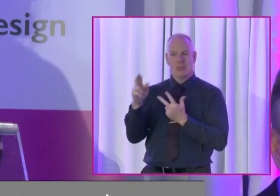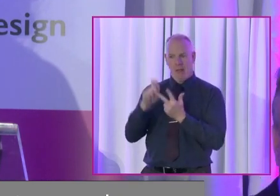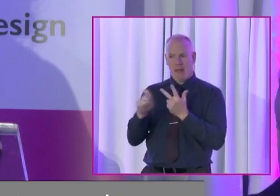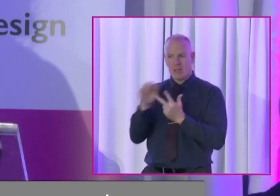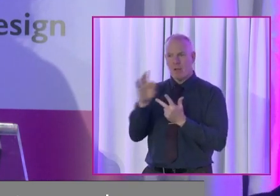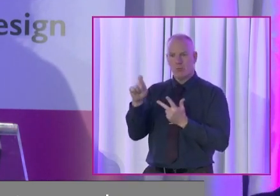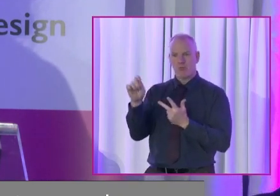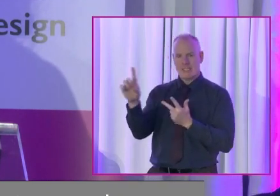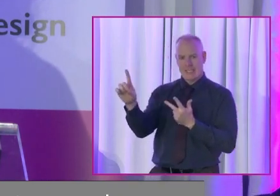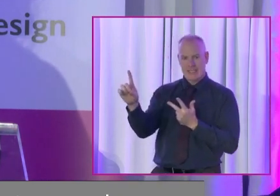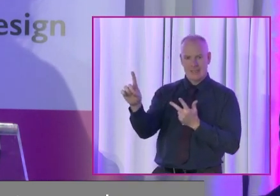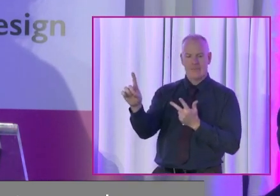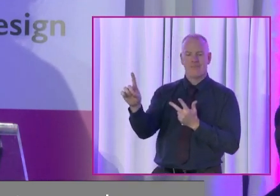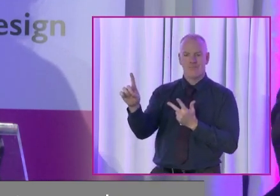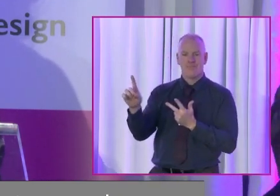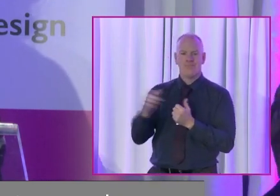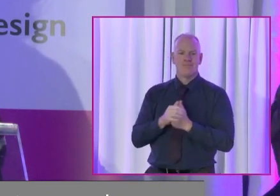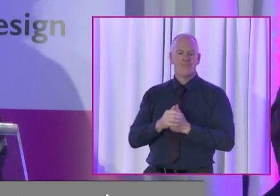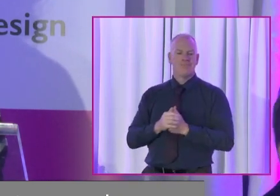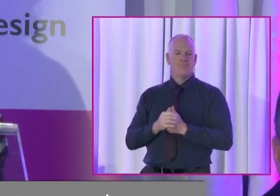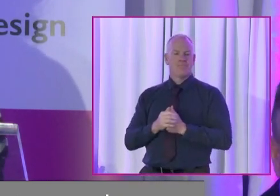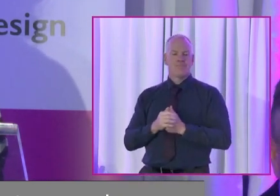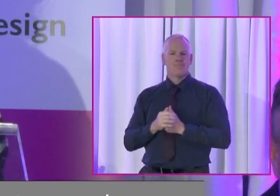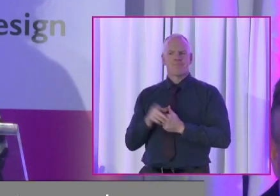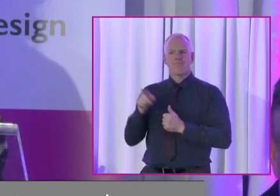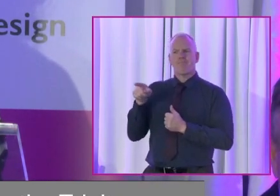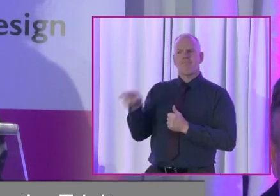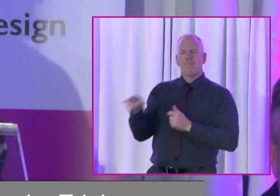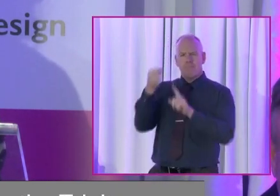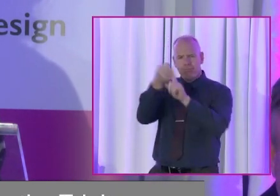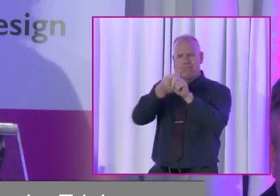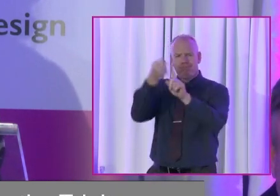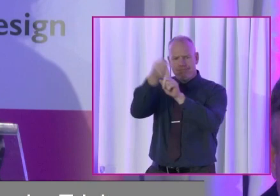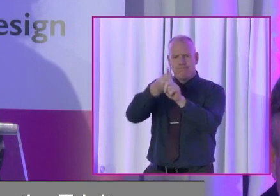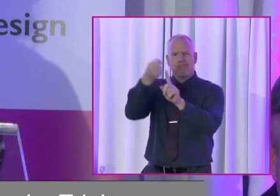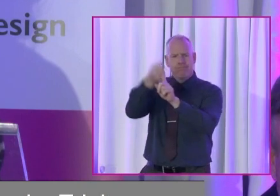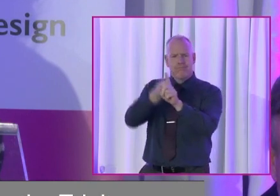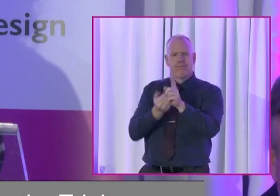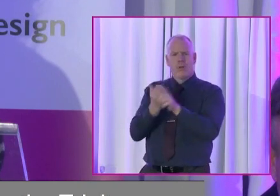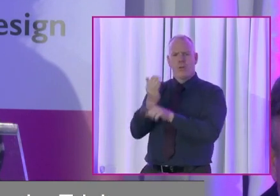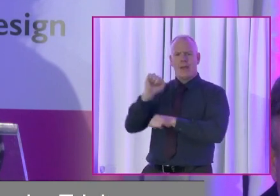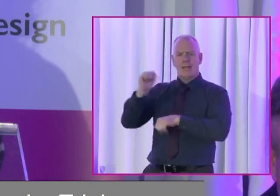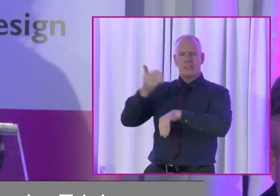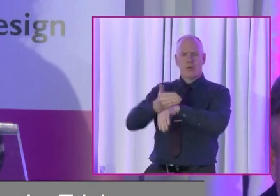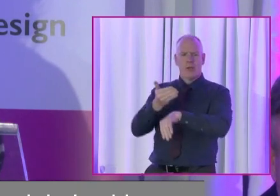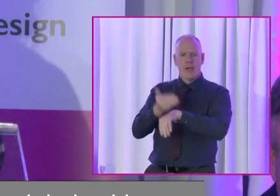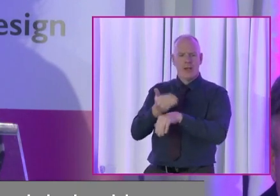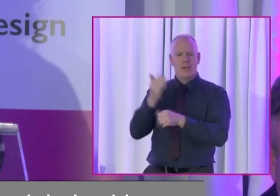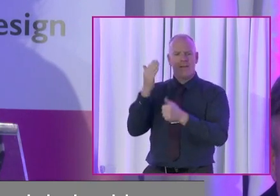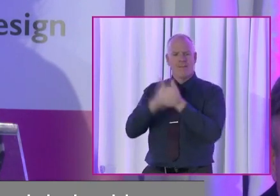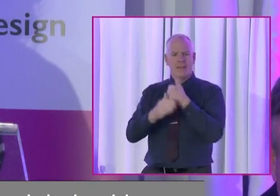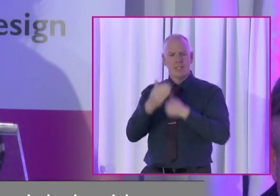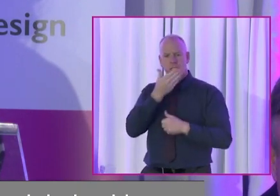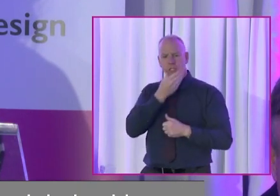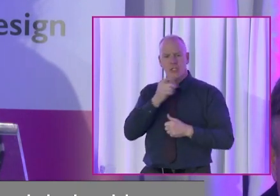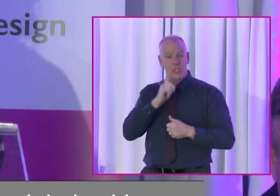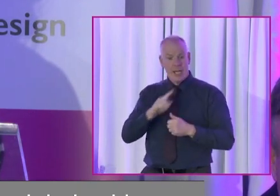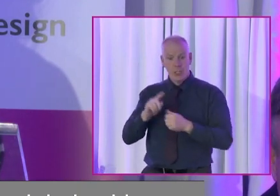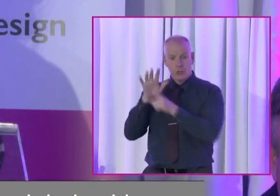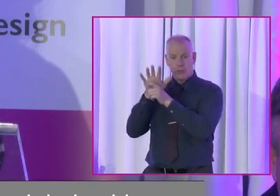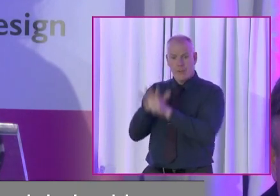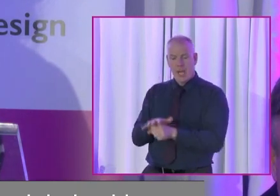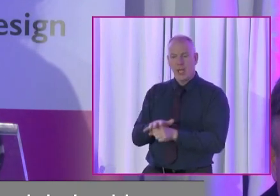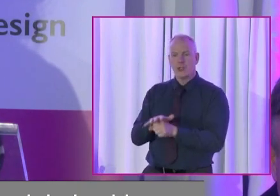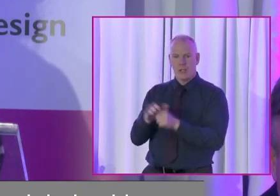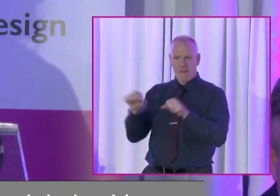the Trinity College Dublin panel. Tom has campaigned during his career to end gender-based discrimination and gender-based